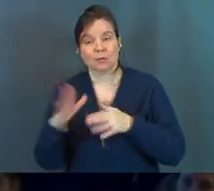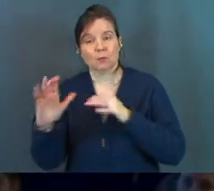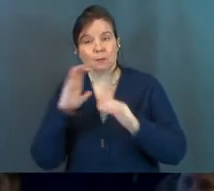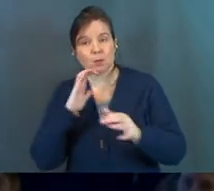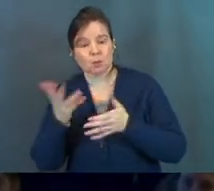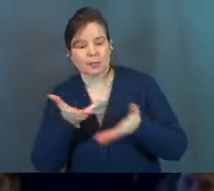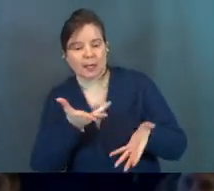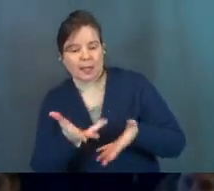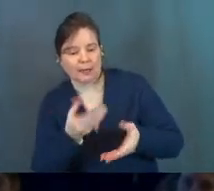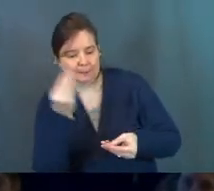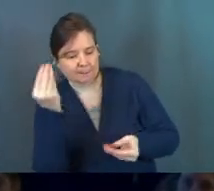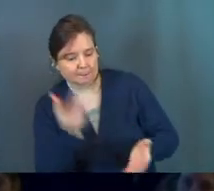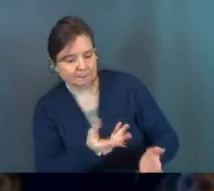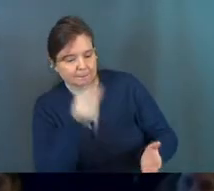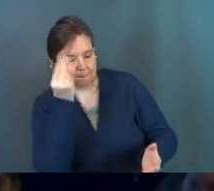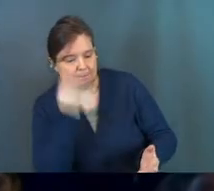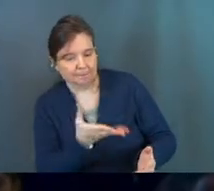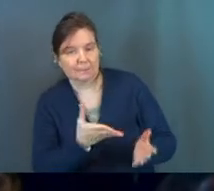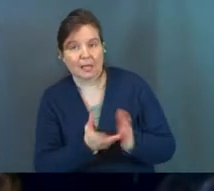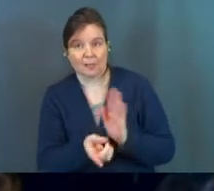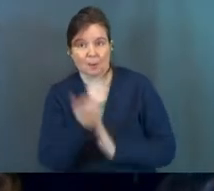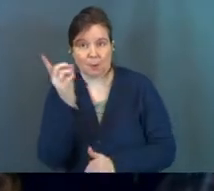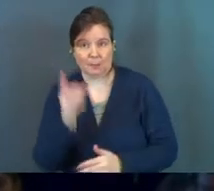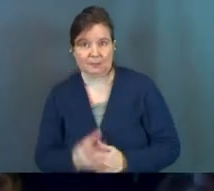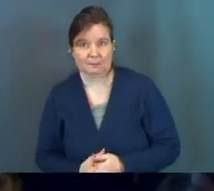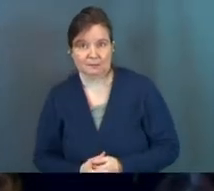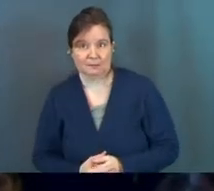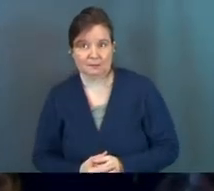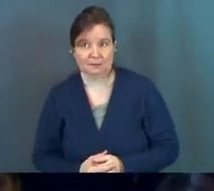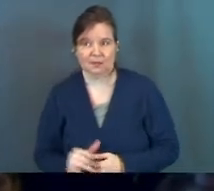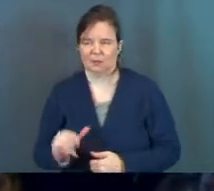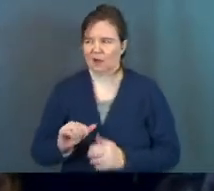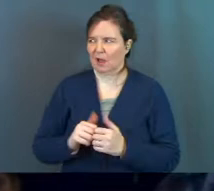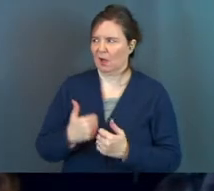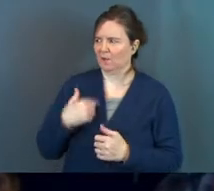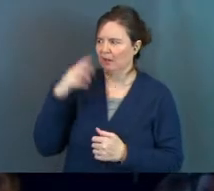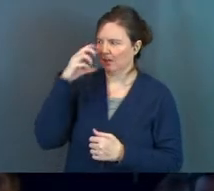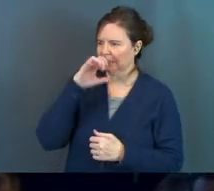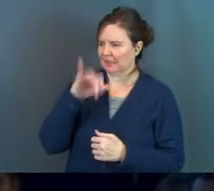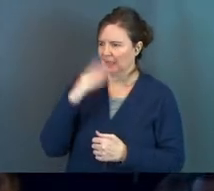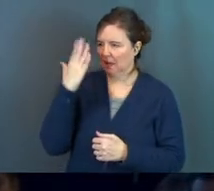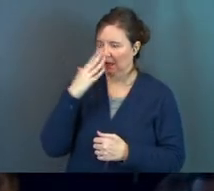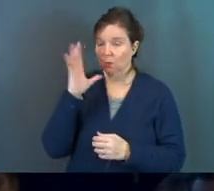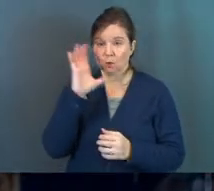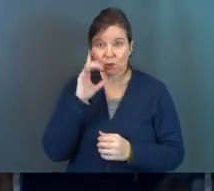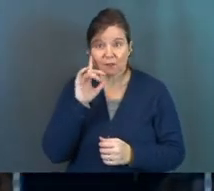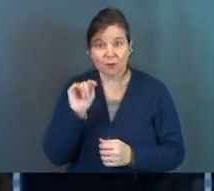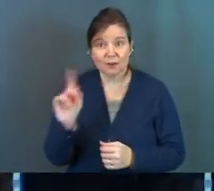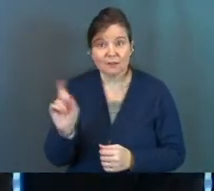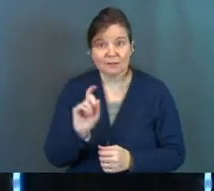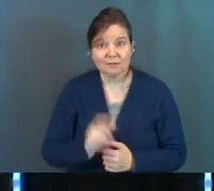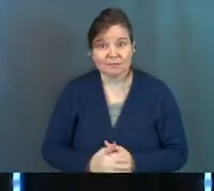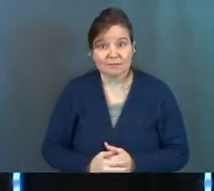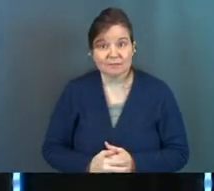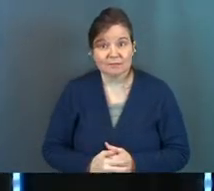communicating that way out to you in the moment. You're like, well, how have I missed it? Were you looking for it?